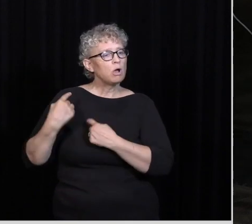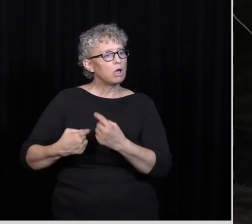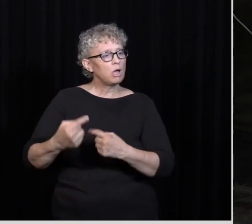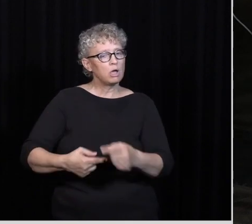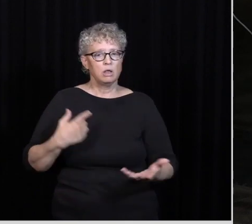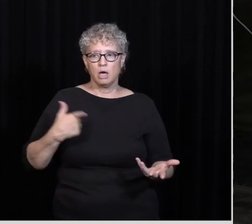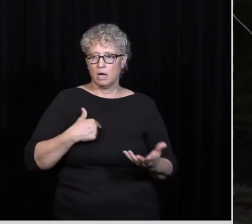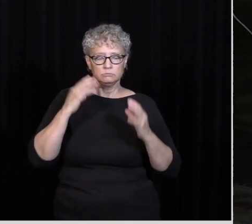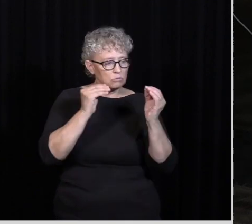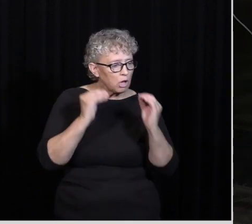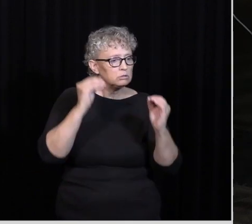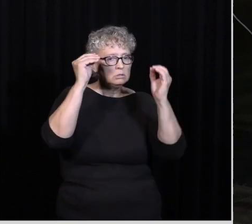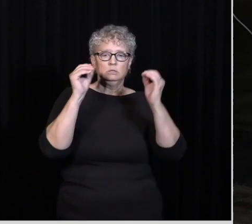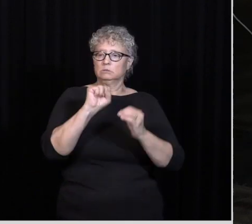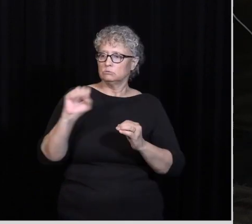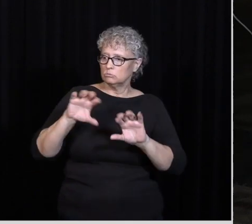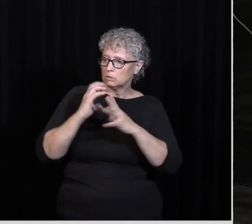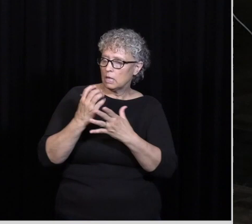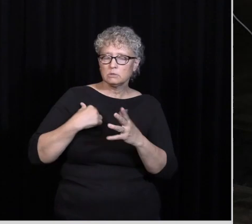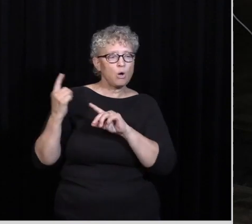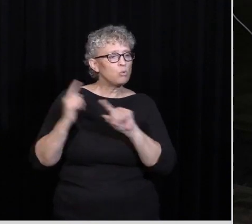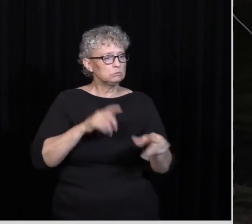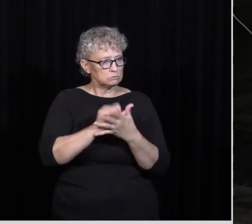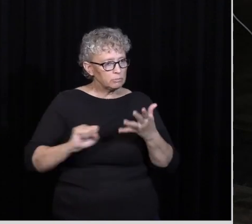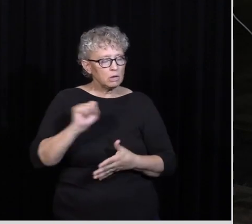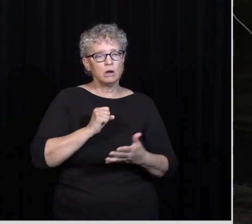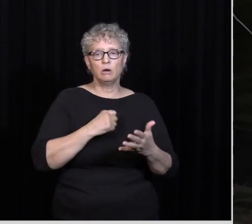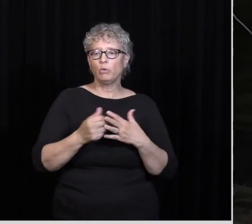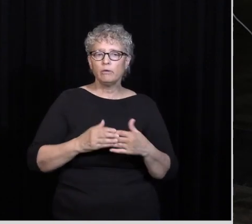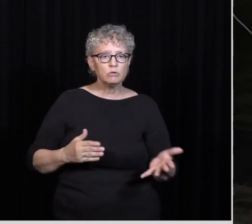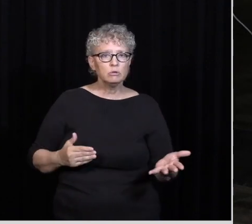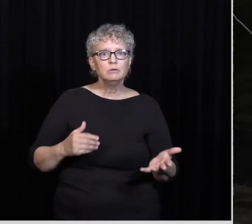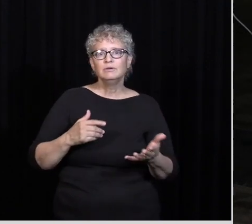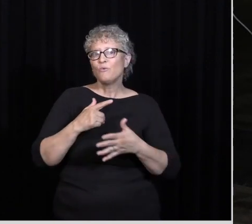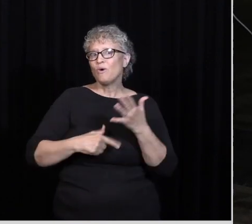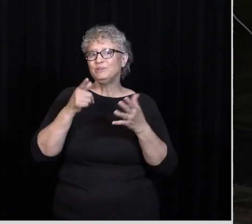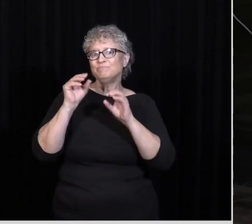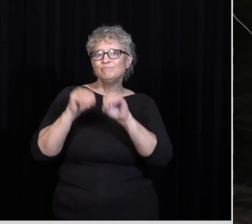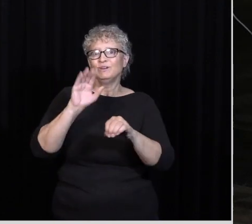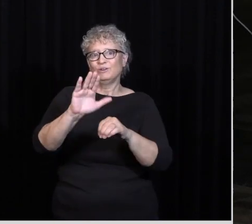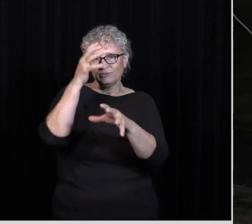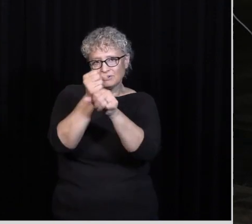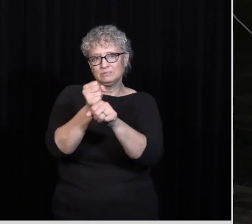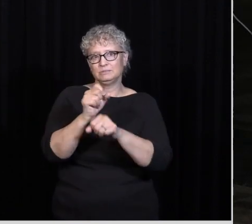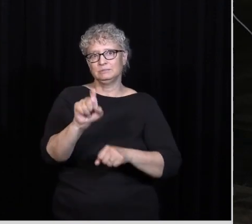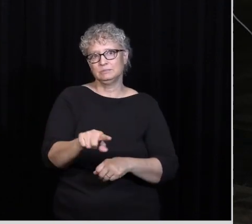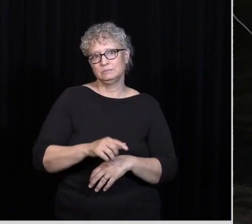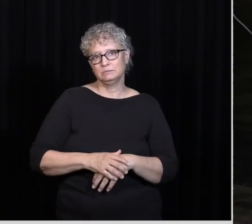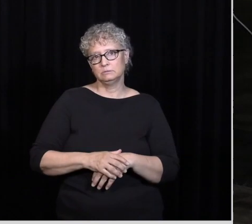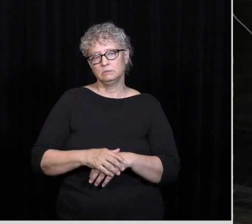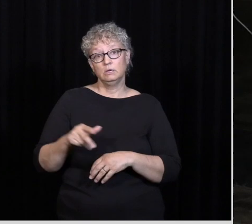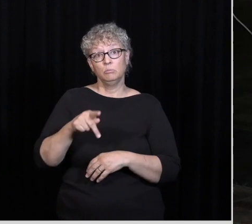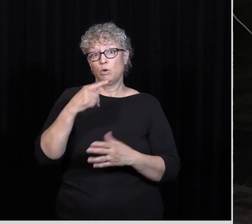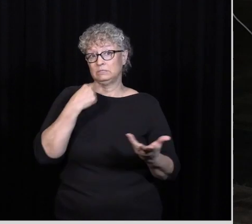We taught a Sunday school Class Or went to Seminary Or whatever But listen What's your Confidence in Paul says Paul says That our